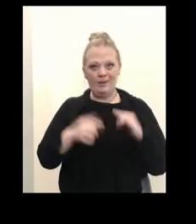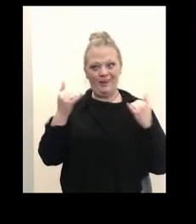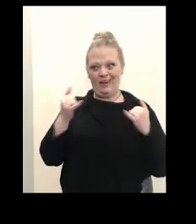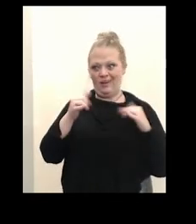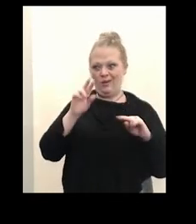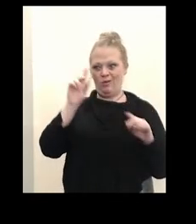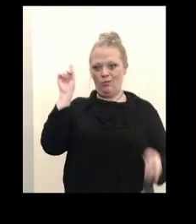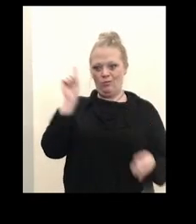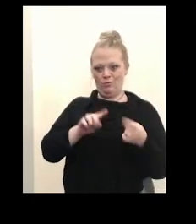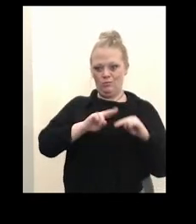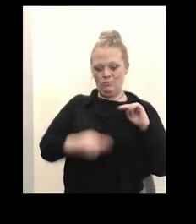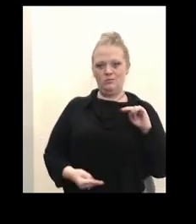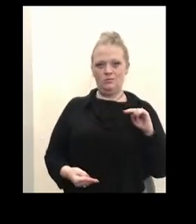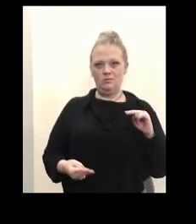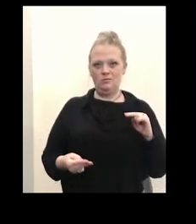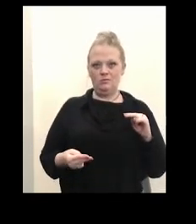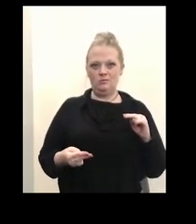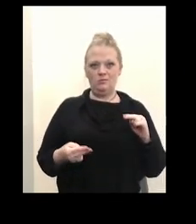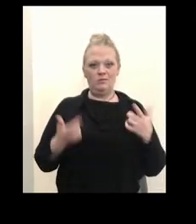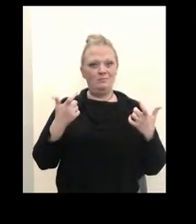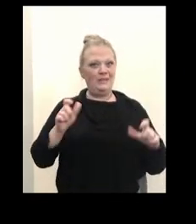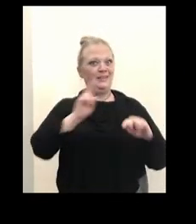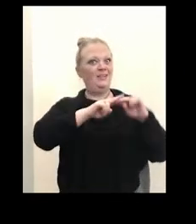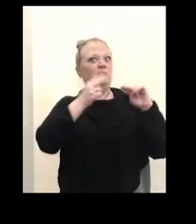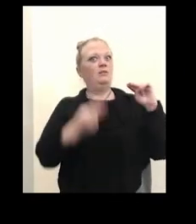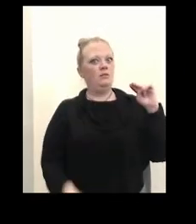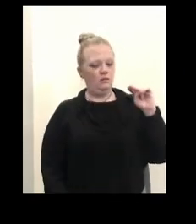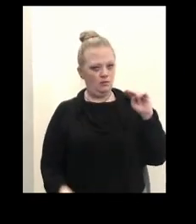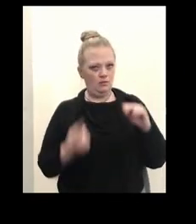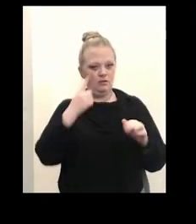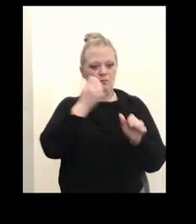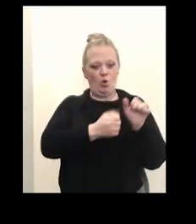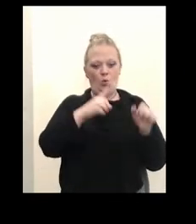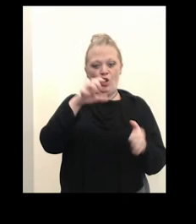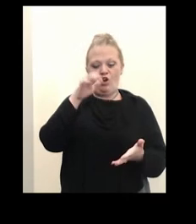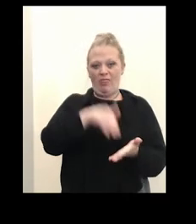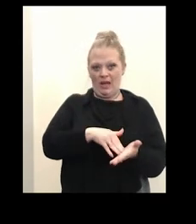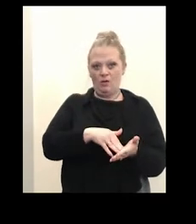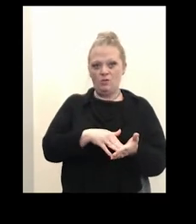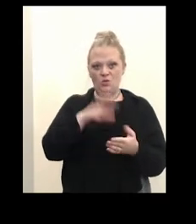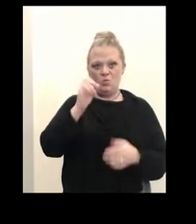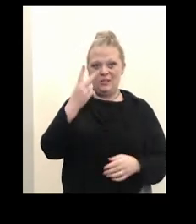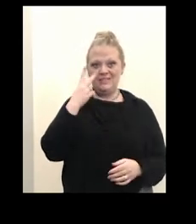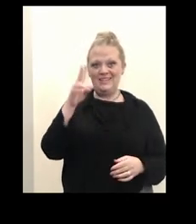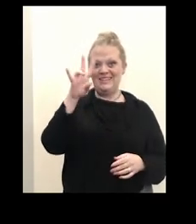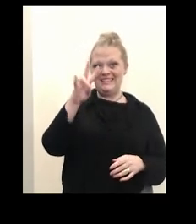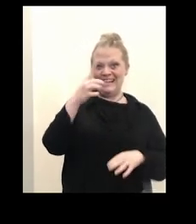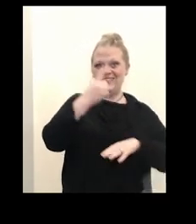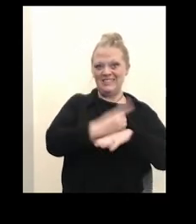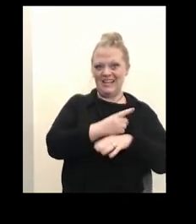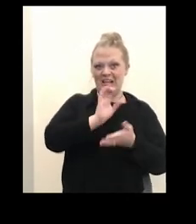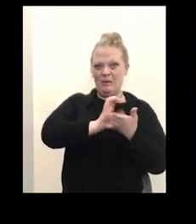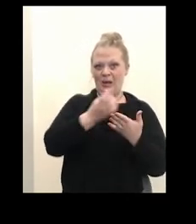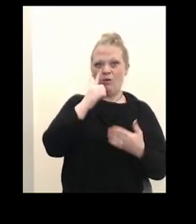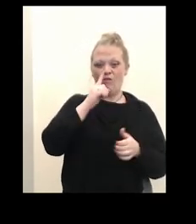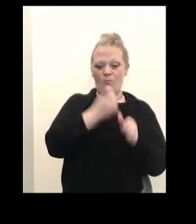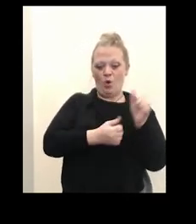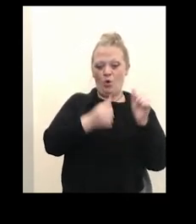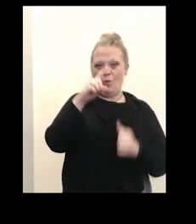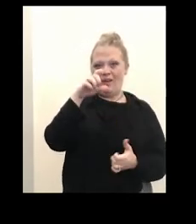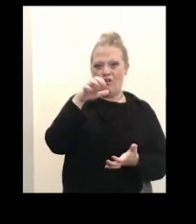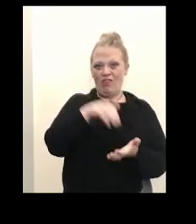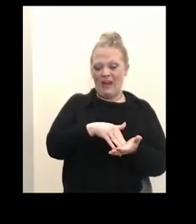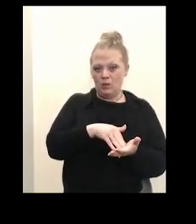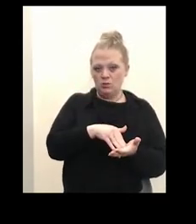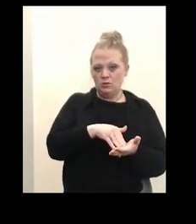and we're seeing a big decrease in the rate per 100,000. As you can see, the seven-day case rate per 100,000 persons went